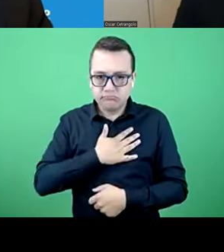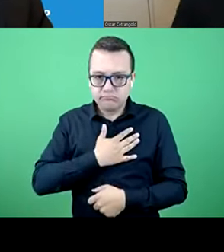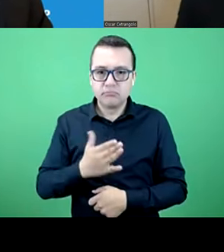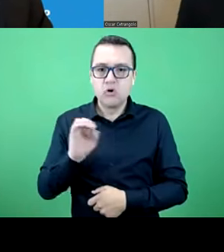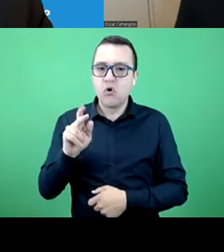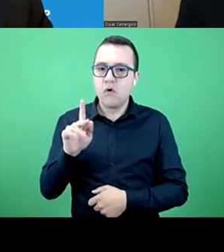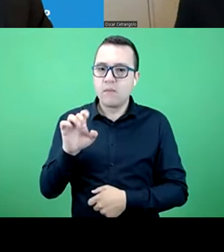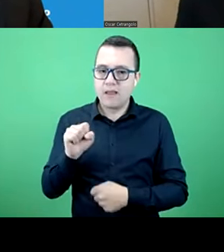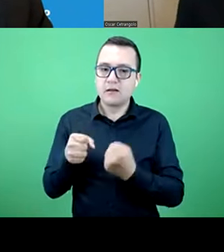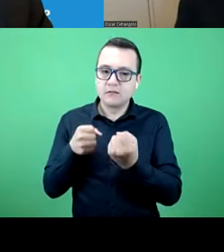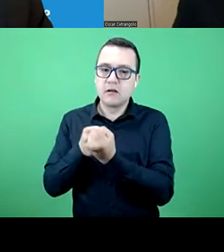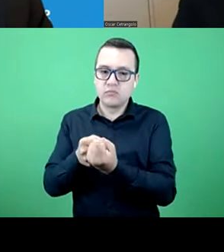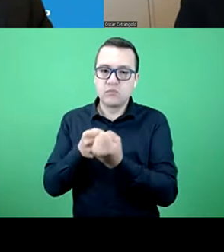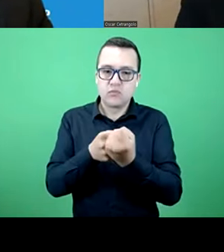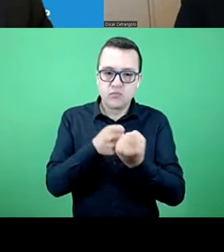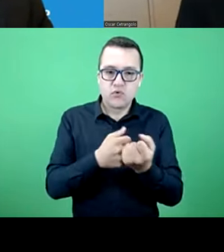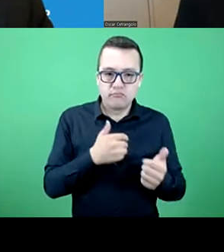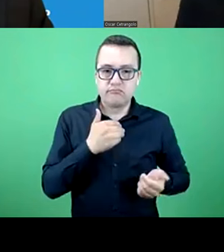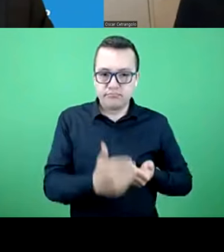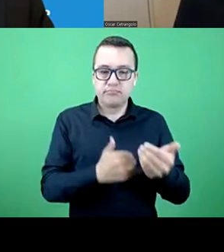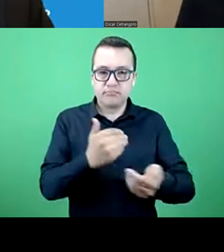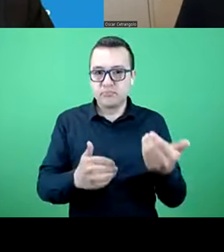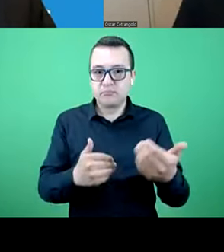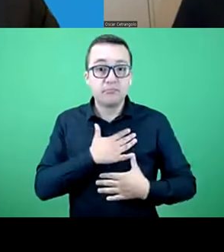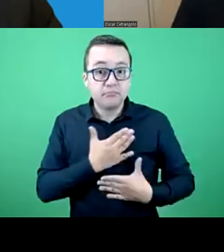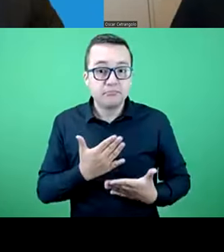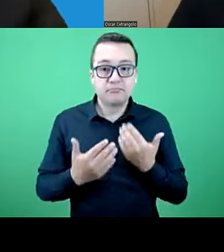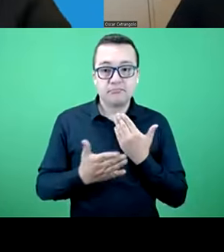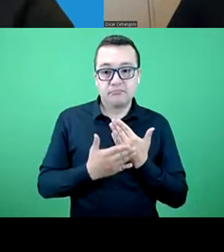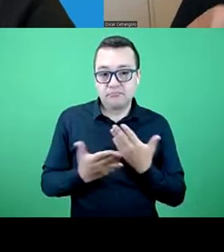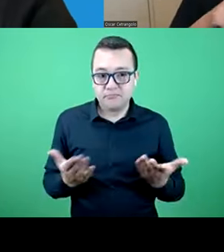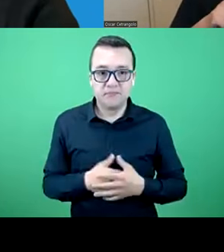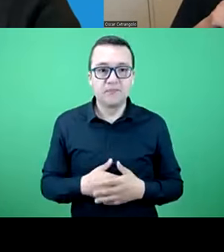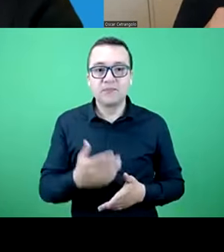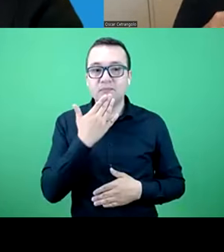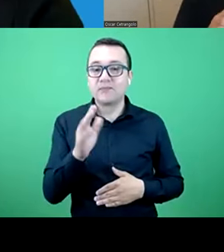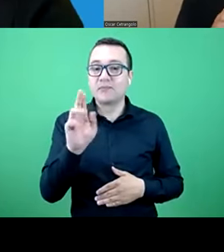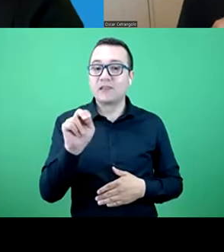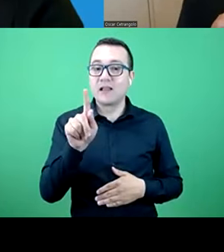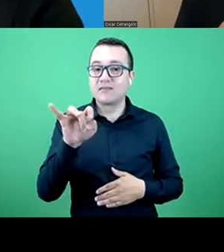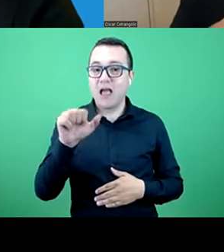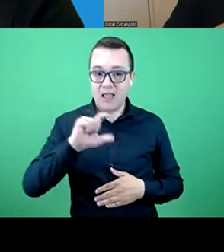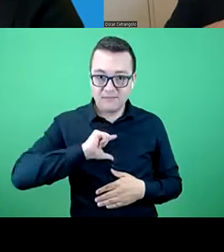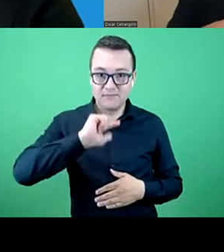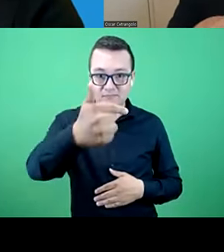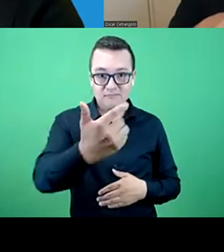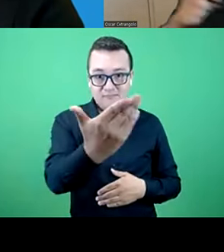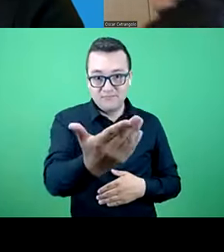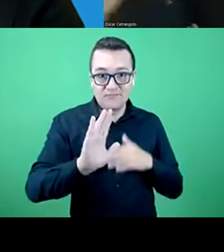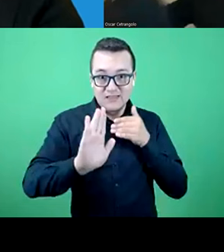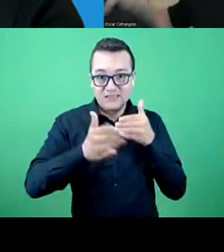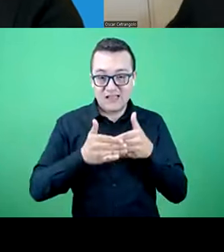would like to ensure that all our member countries have the support of our organization, the Pan American Health Organization, to